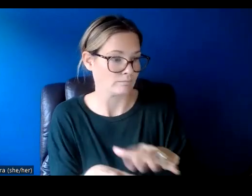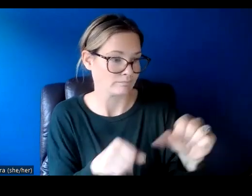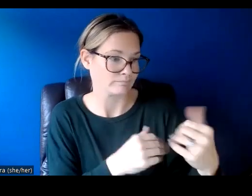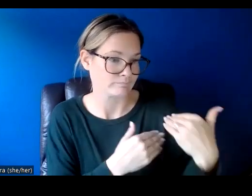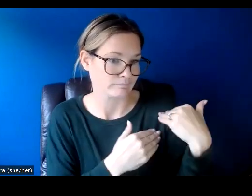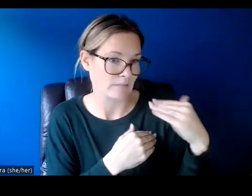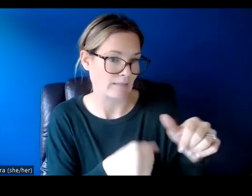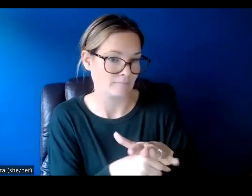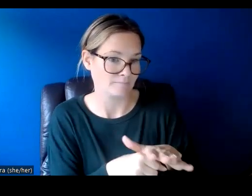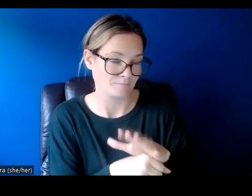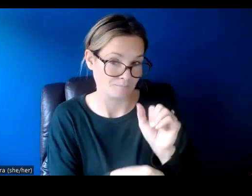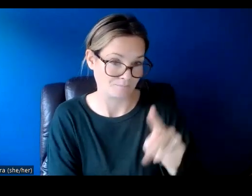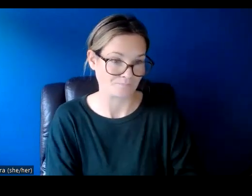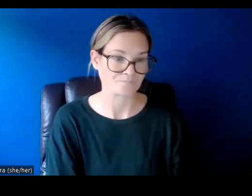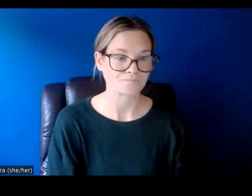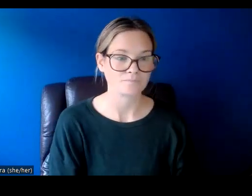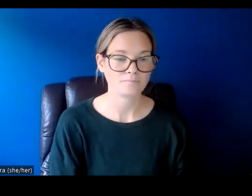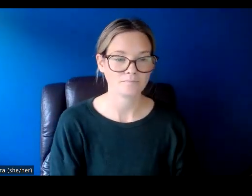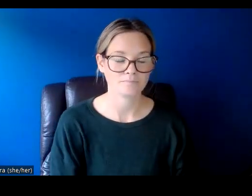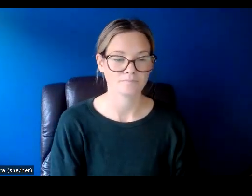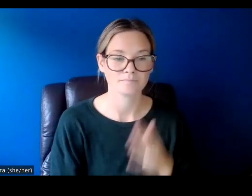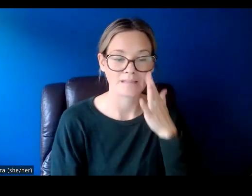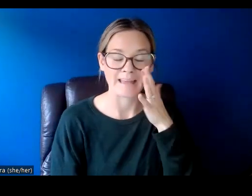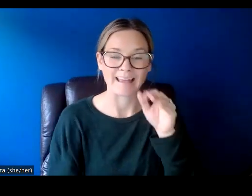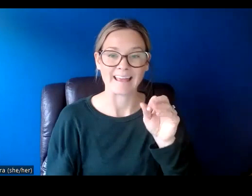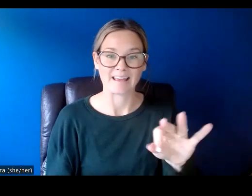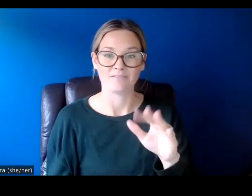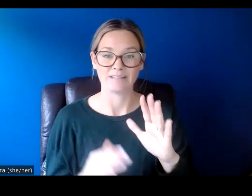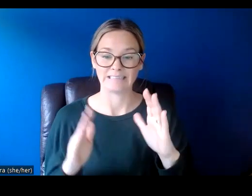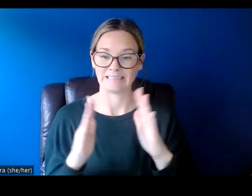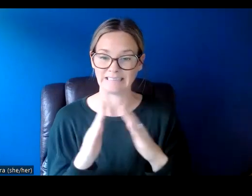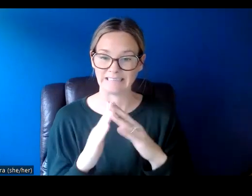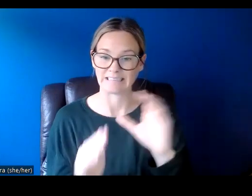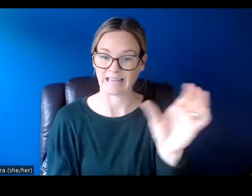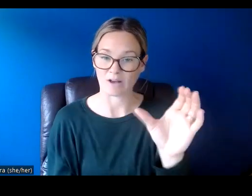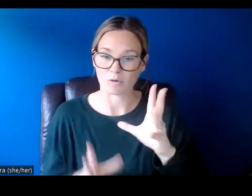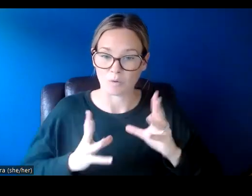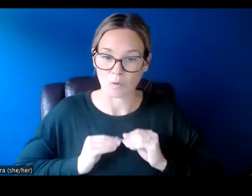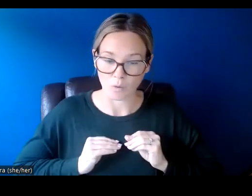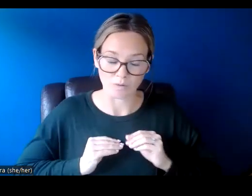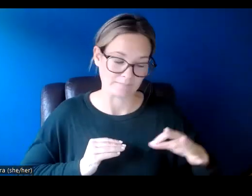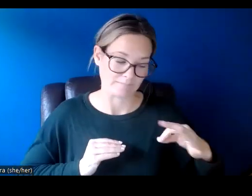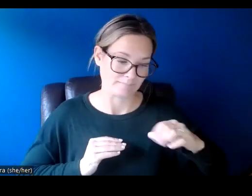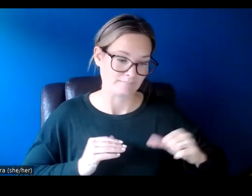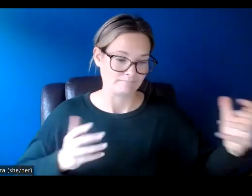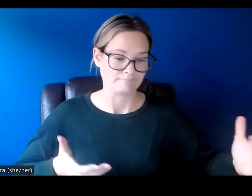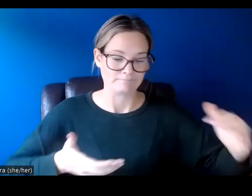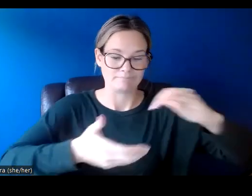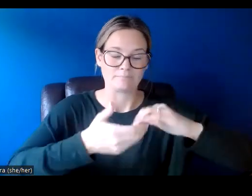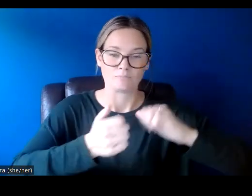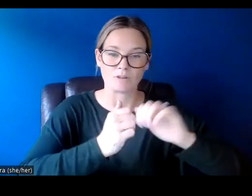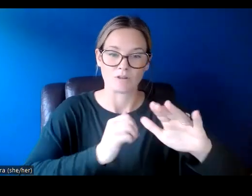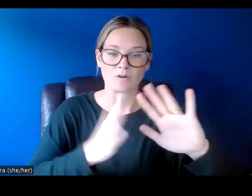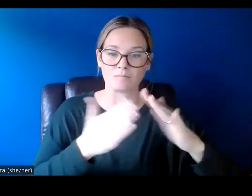location. If it is city land, the applicant is required to collaborate with their community